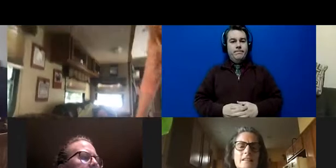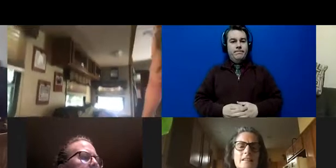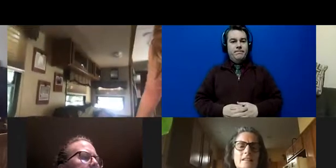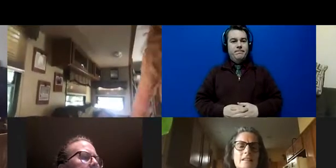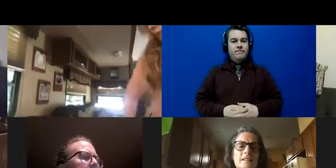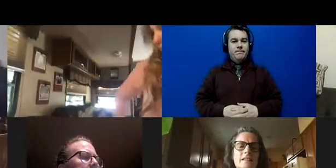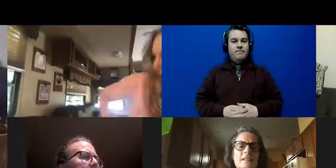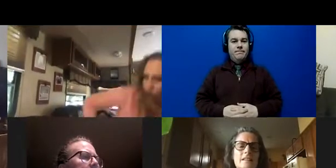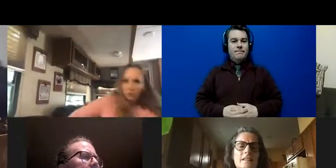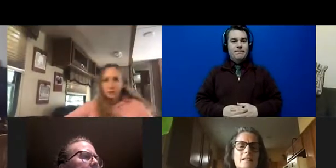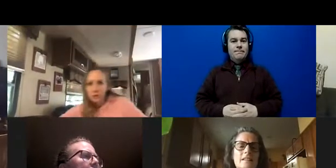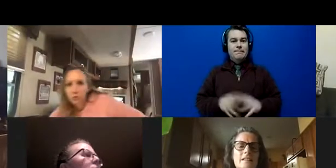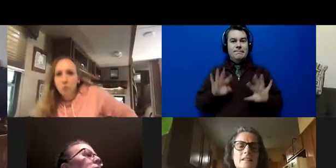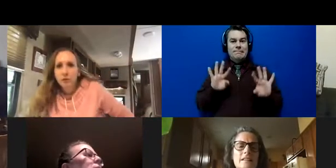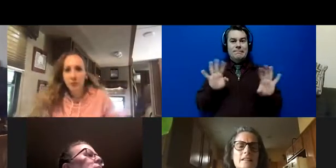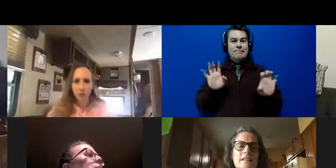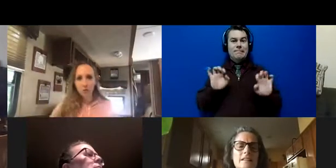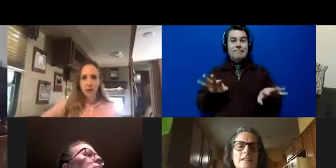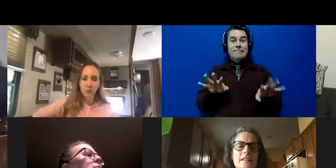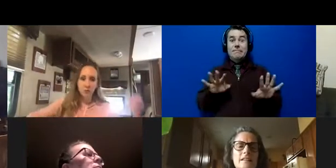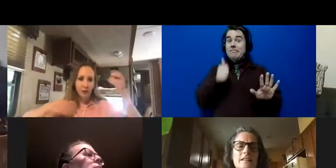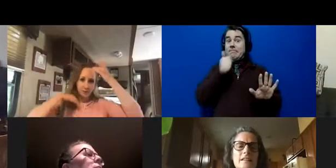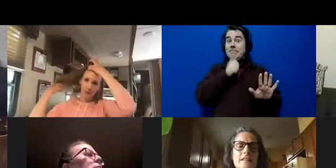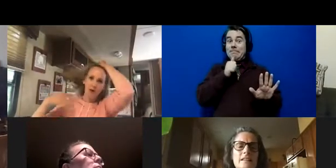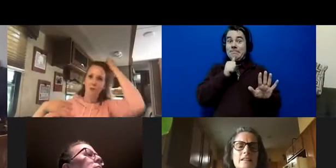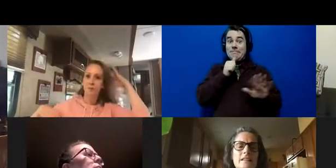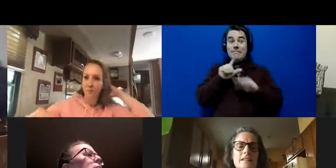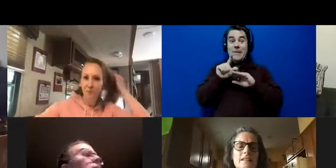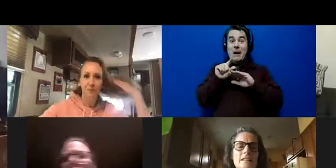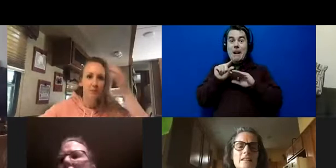I have no idea. Okay, we're going to just roll with it and hopefully I won't die.